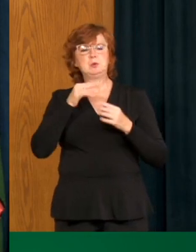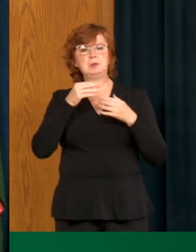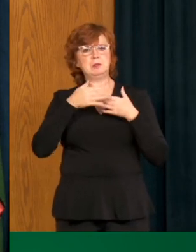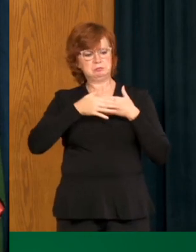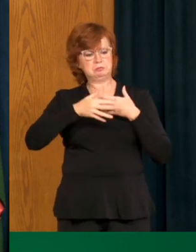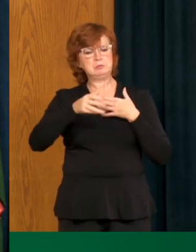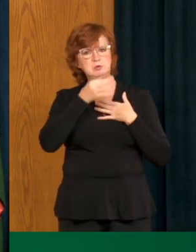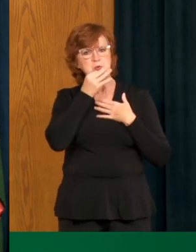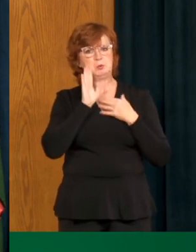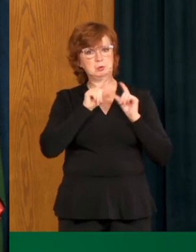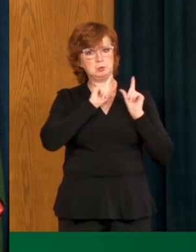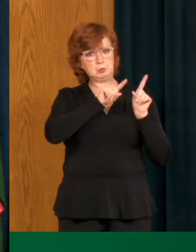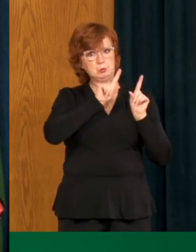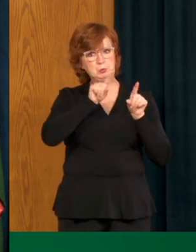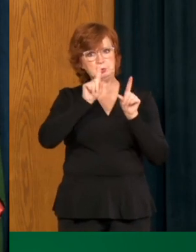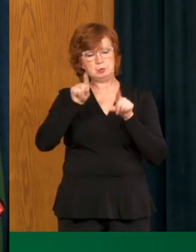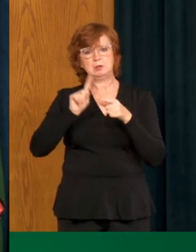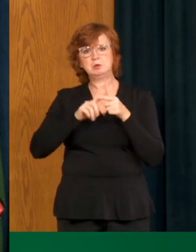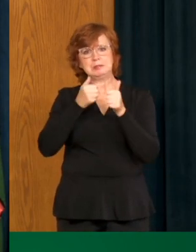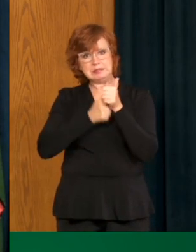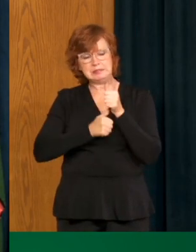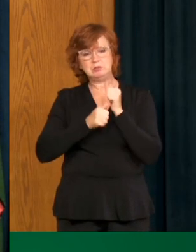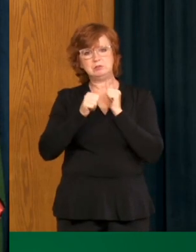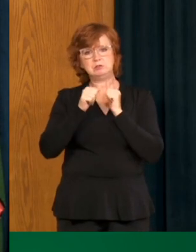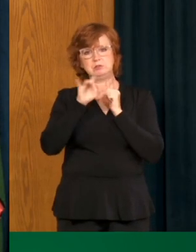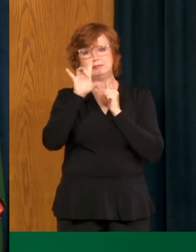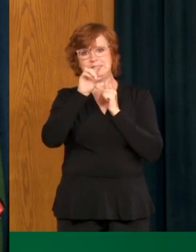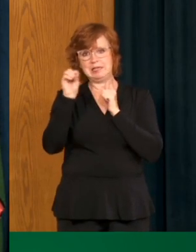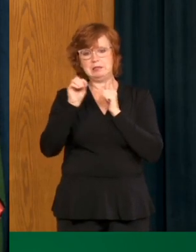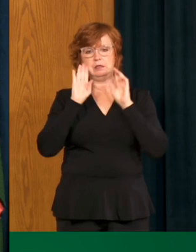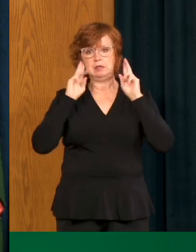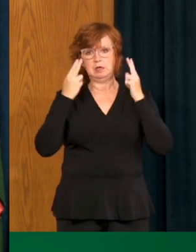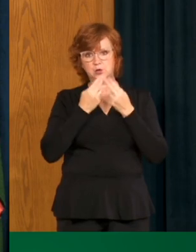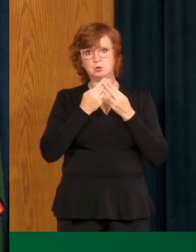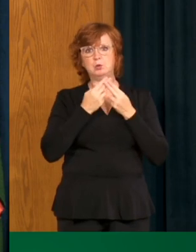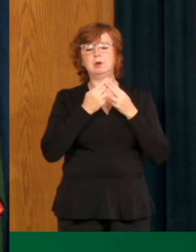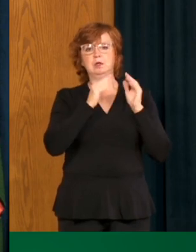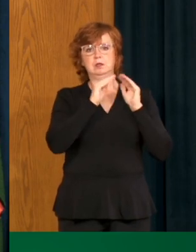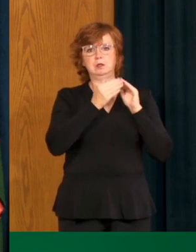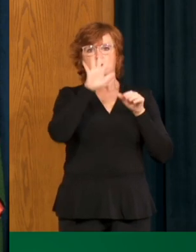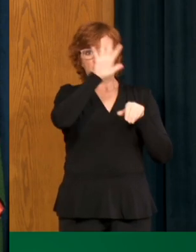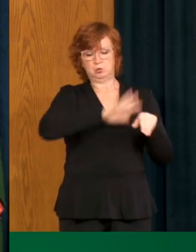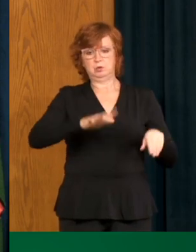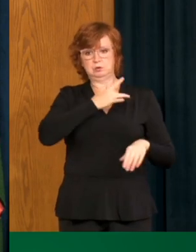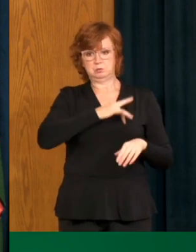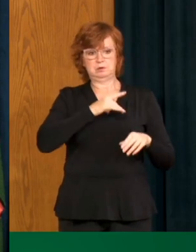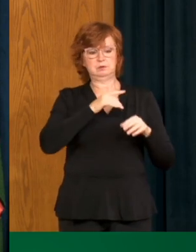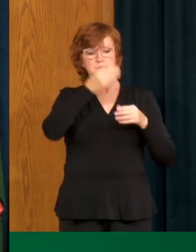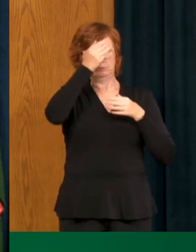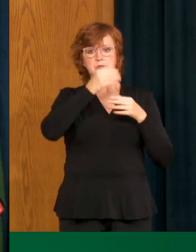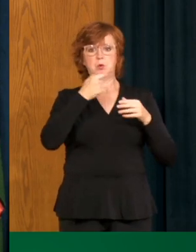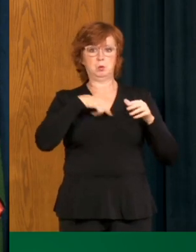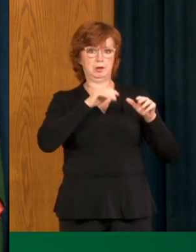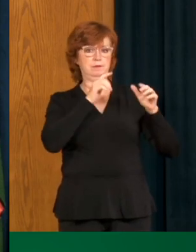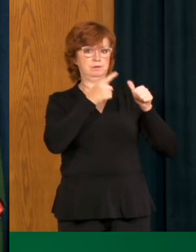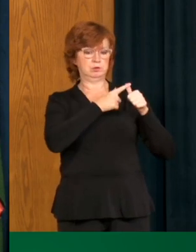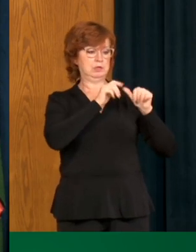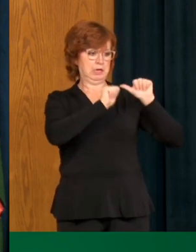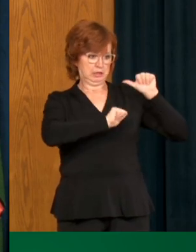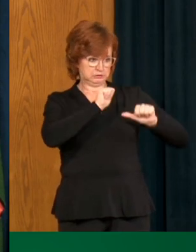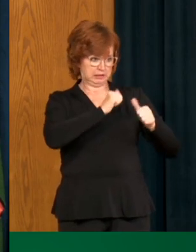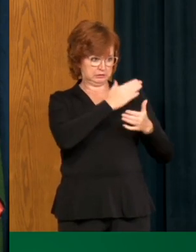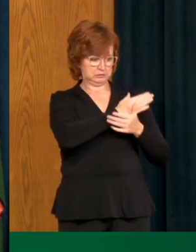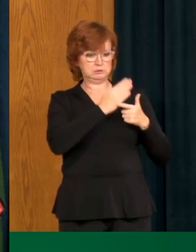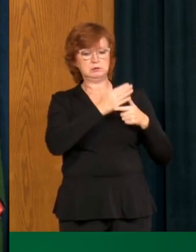each and every Hutterite community in the province to assess the situation, to provide information on safe physical distancing, hygiene practices,